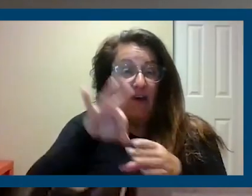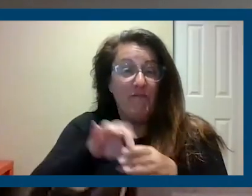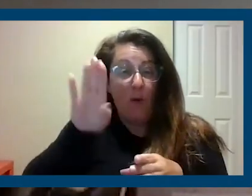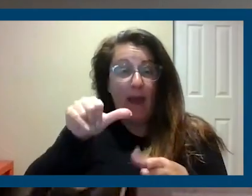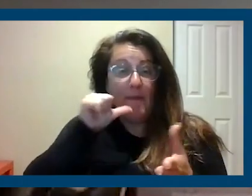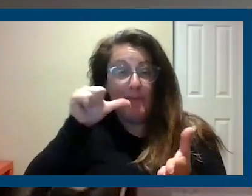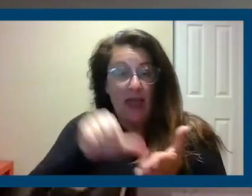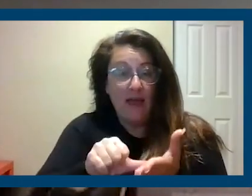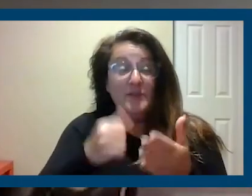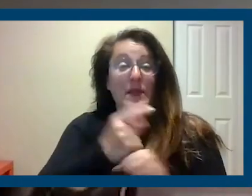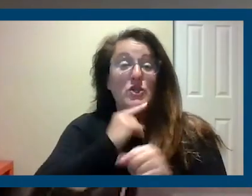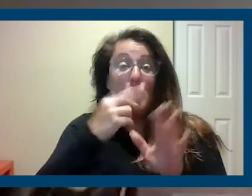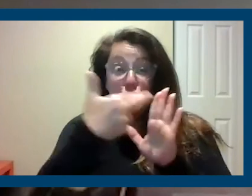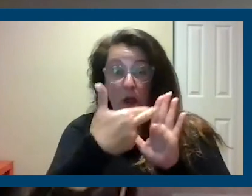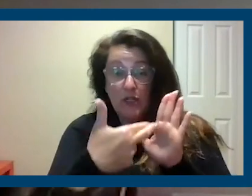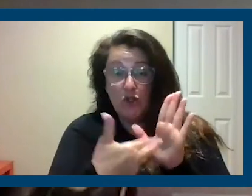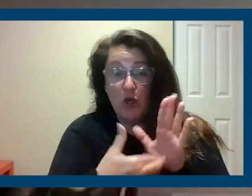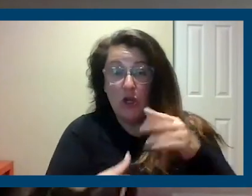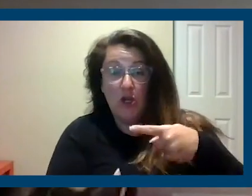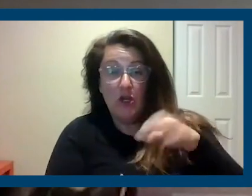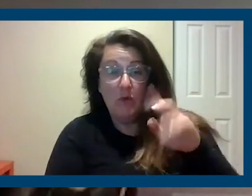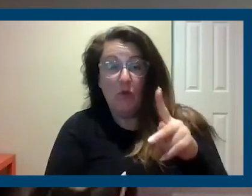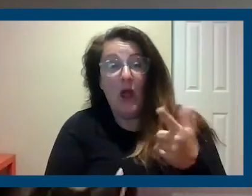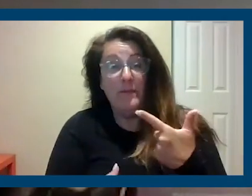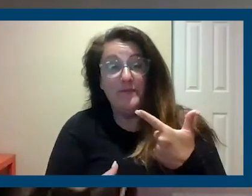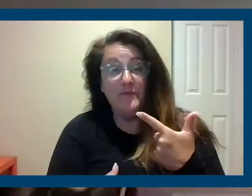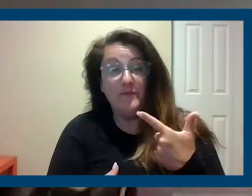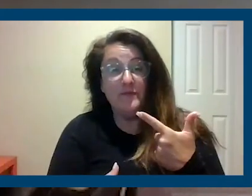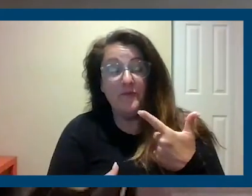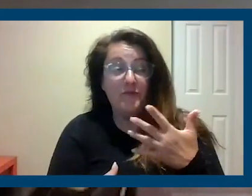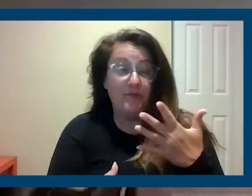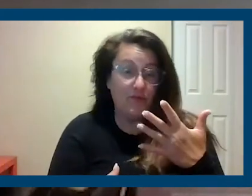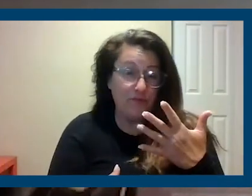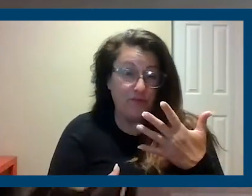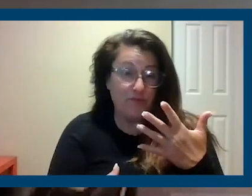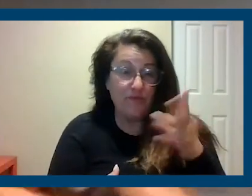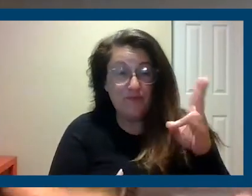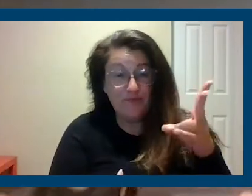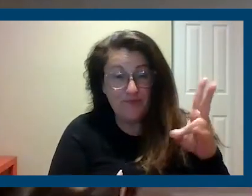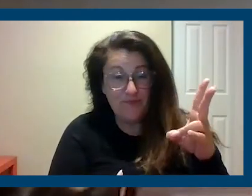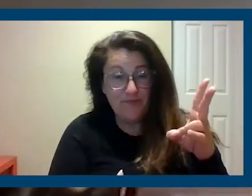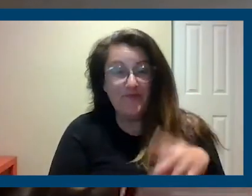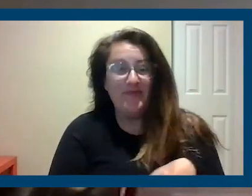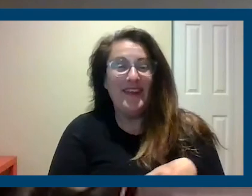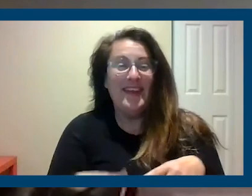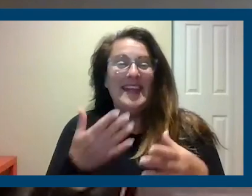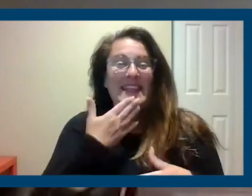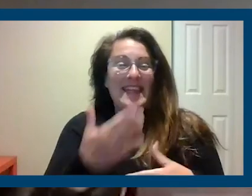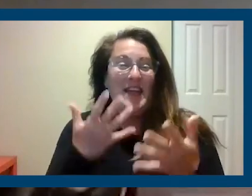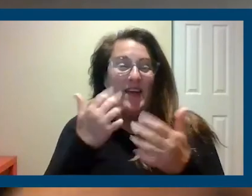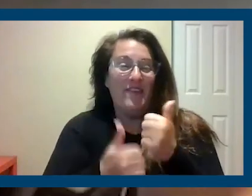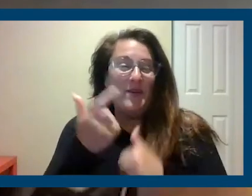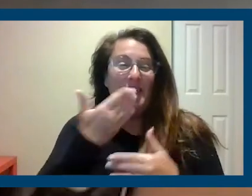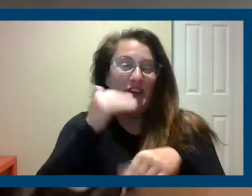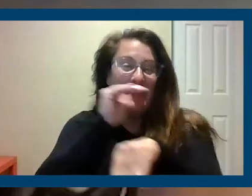for the next prop talk as on Prop 17, 20 and 25, and on the day of action on September 20th. So thank everyone. Have a wonderful